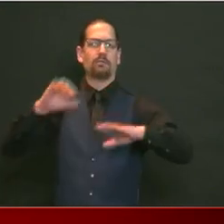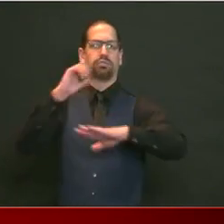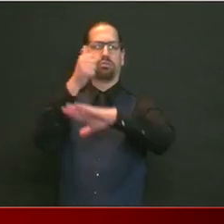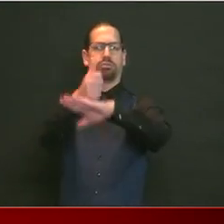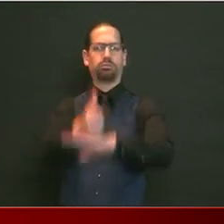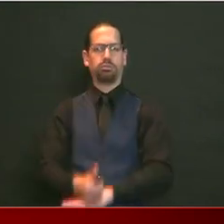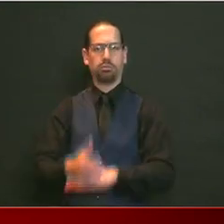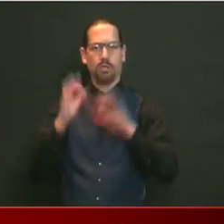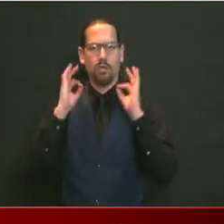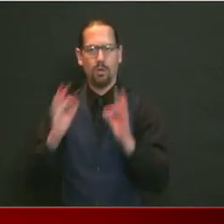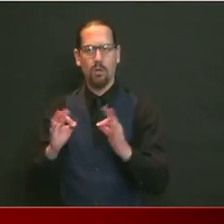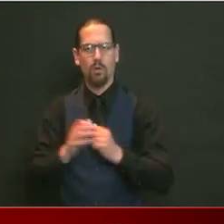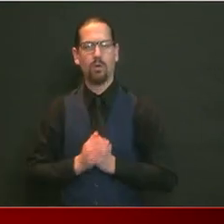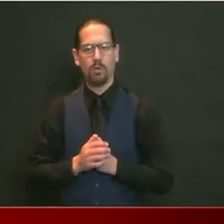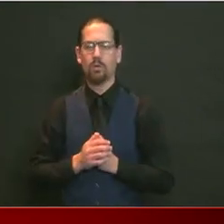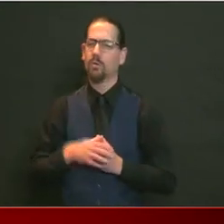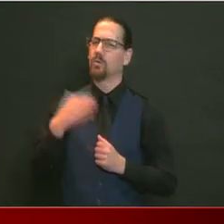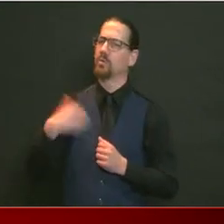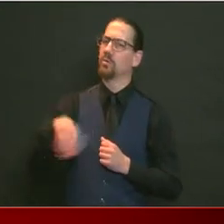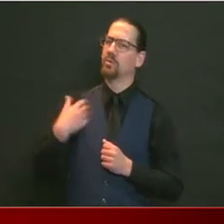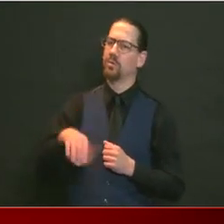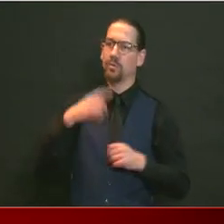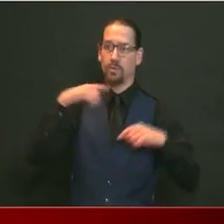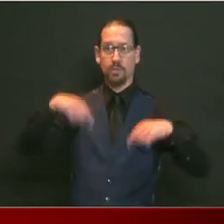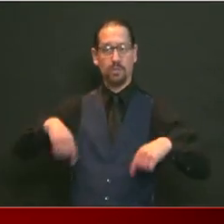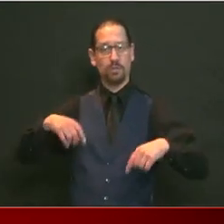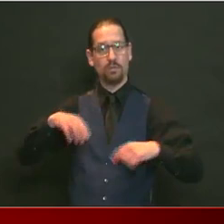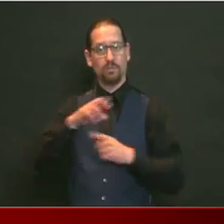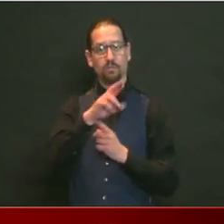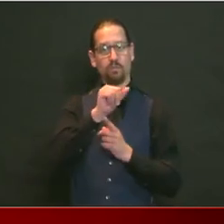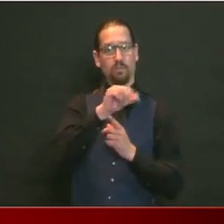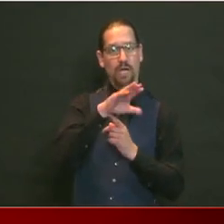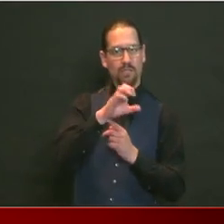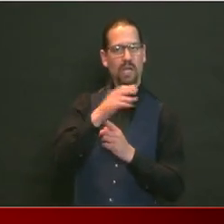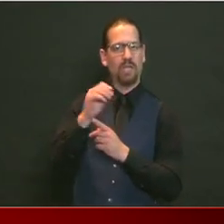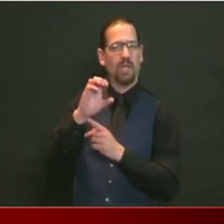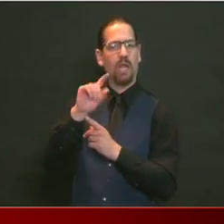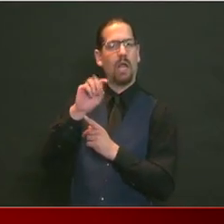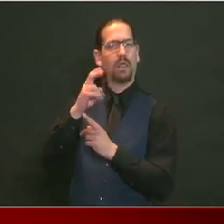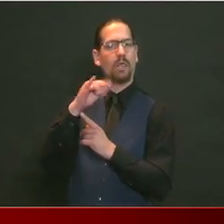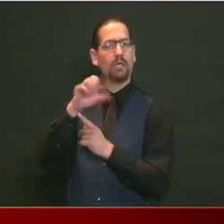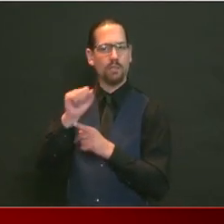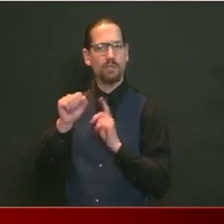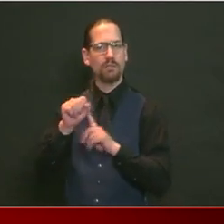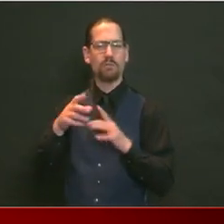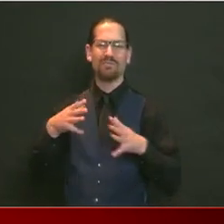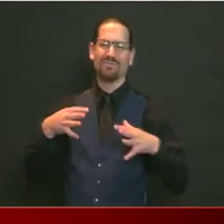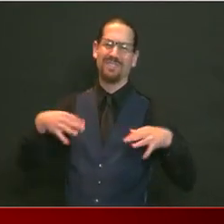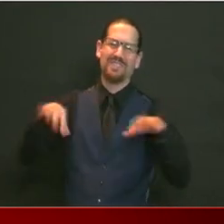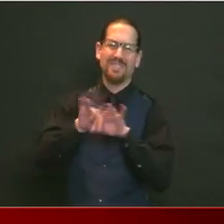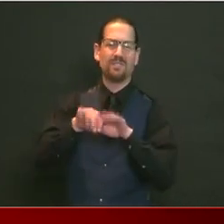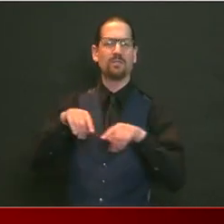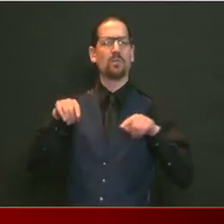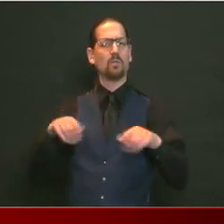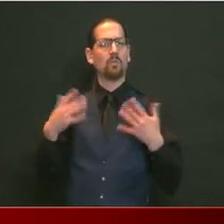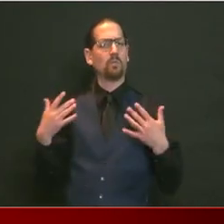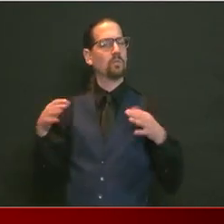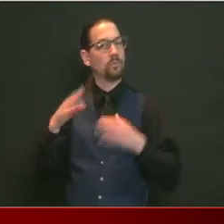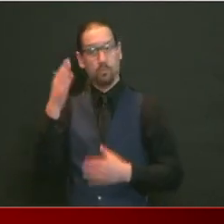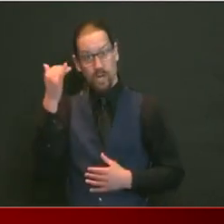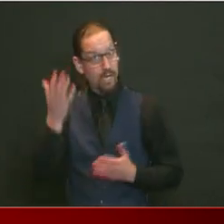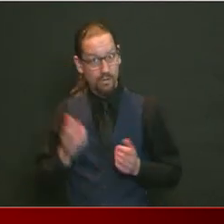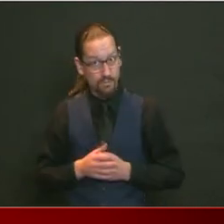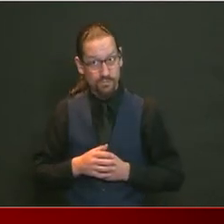I've said in the past, this race and ethnicity data is key to our response and key to ensuring that we support